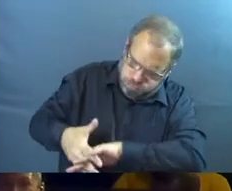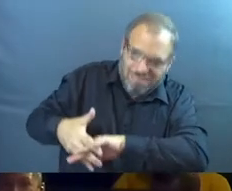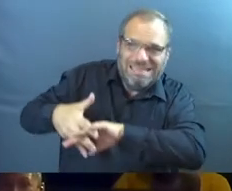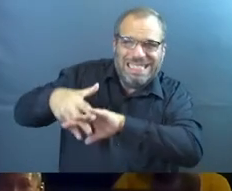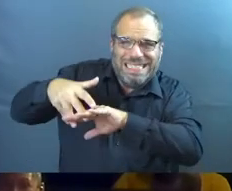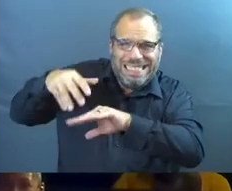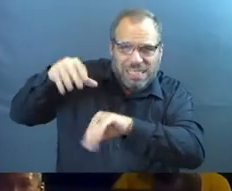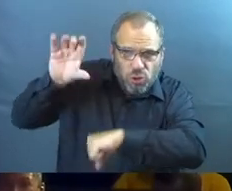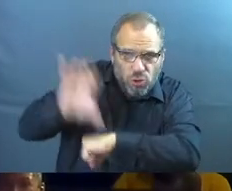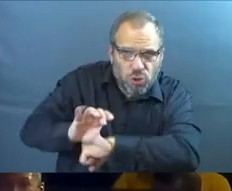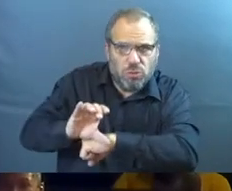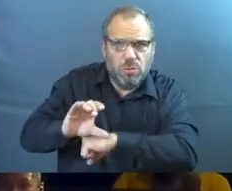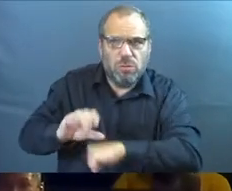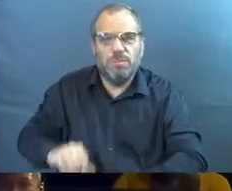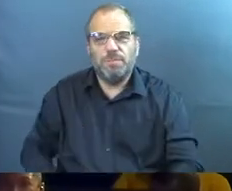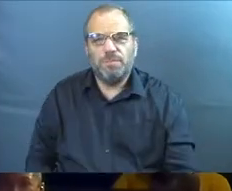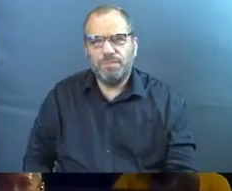the church.